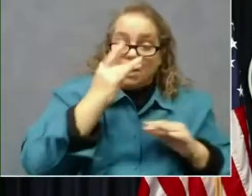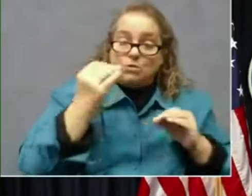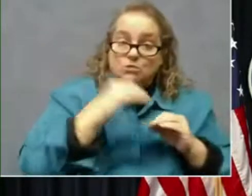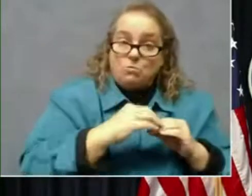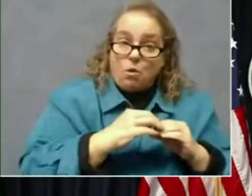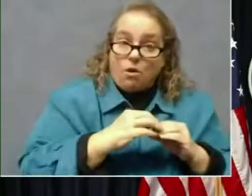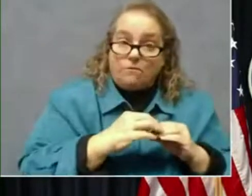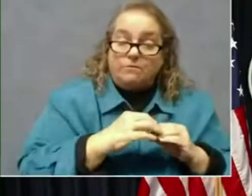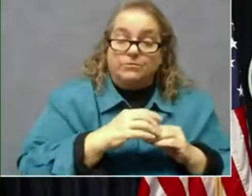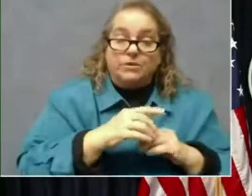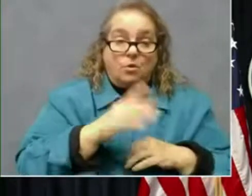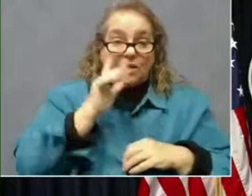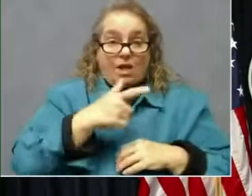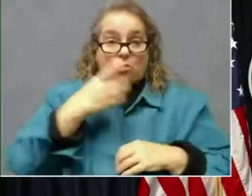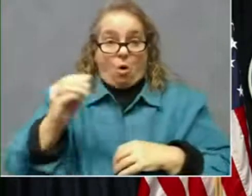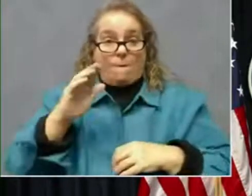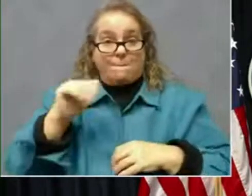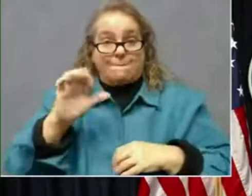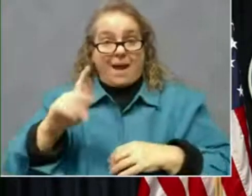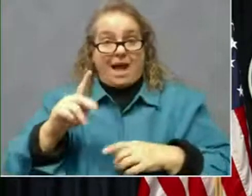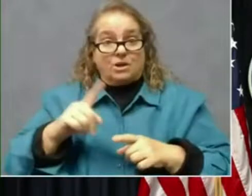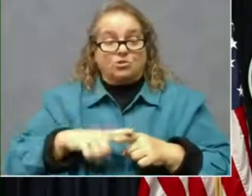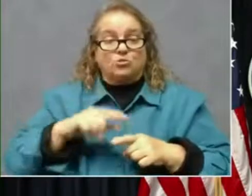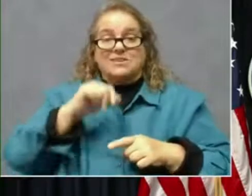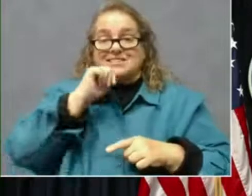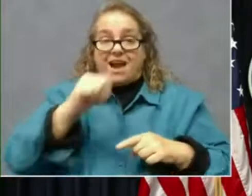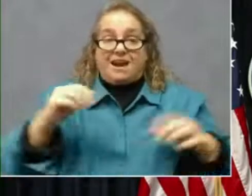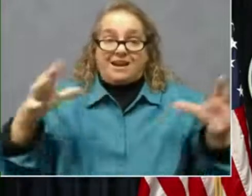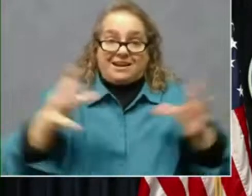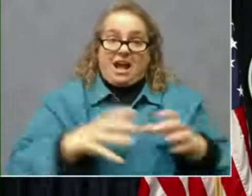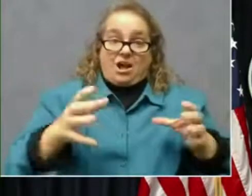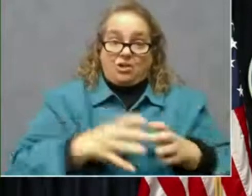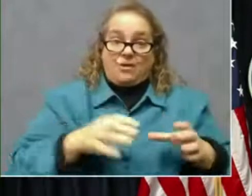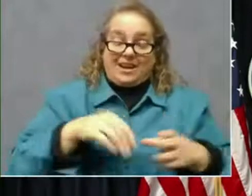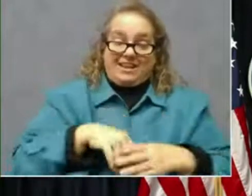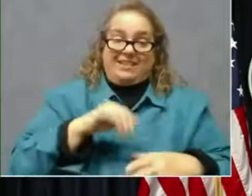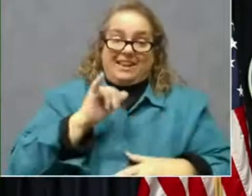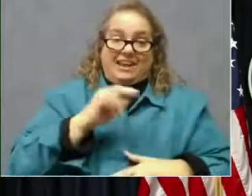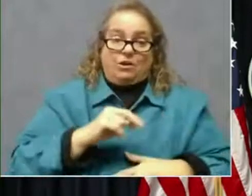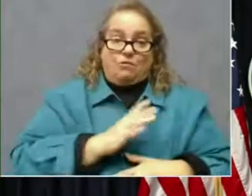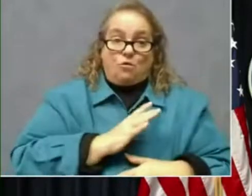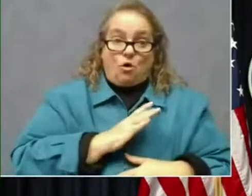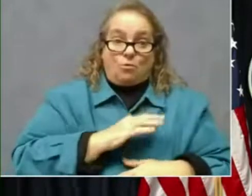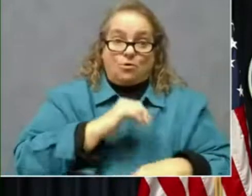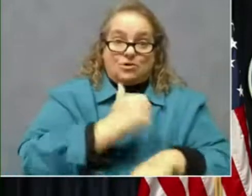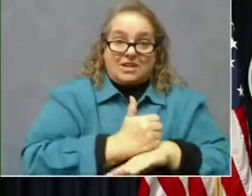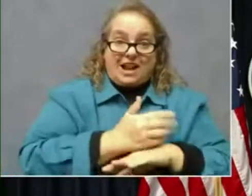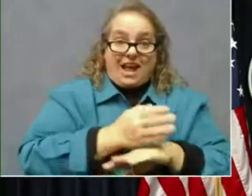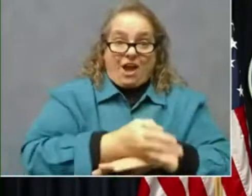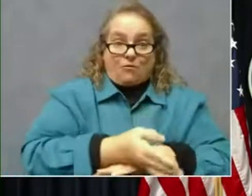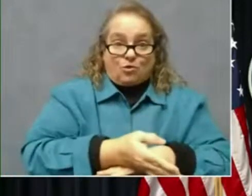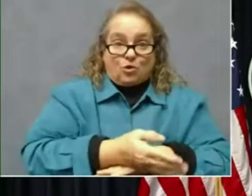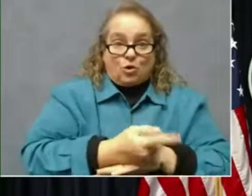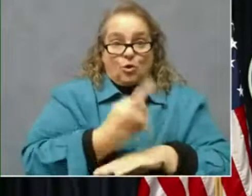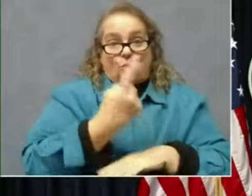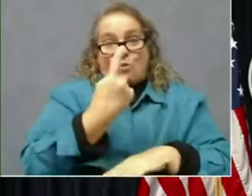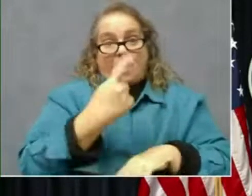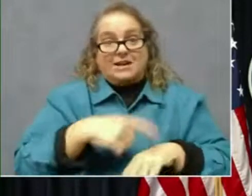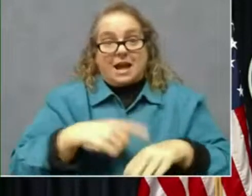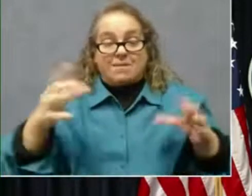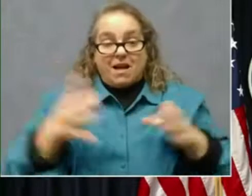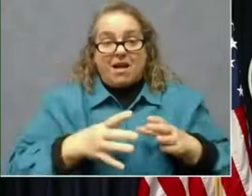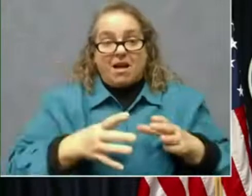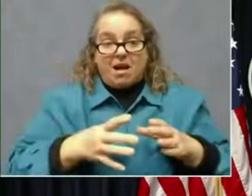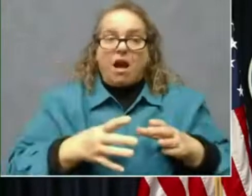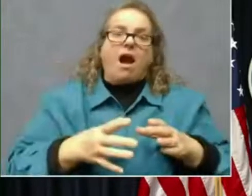go back to not gathering in those informal settings after maybe that one time they got together with